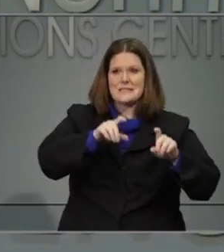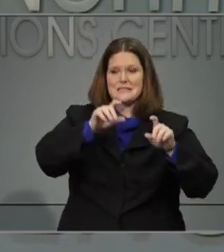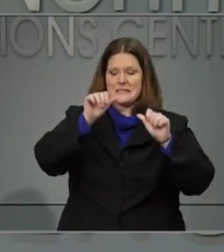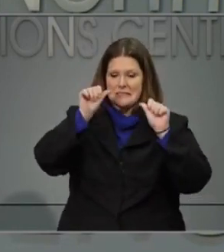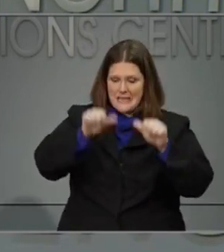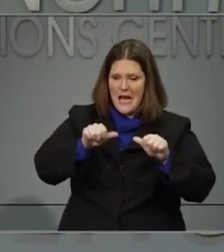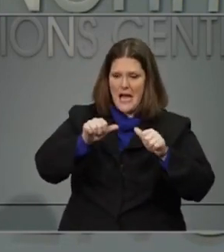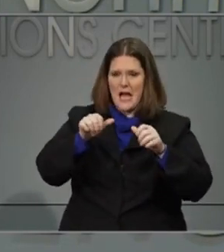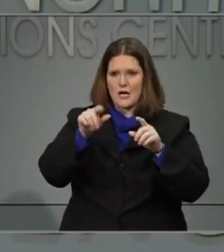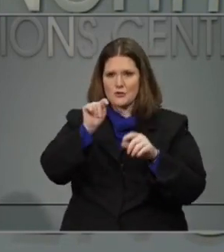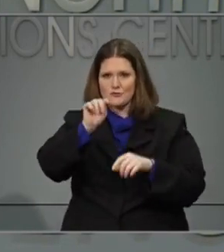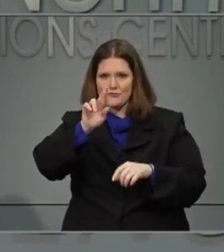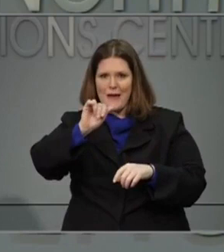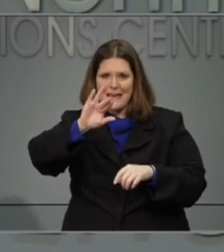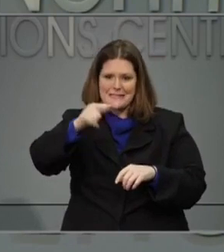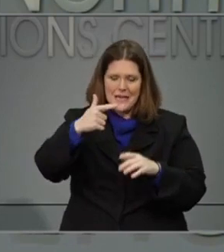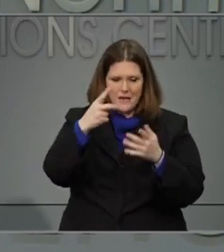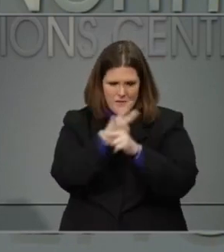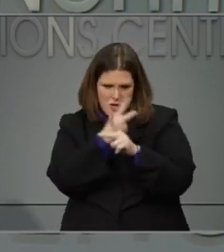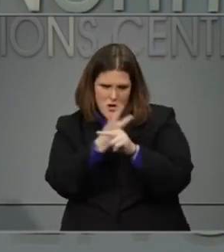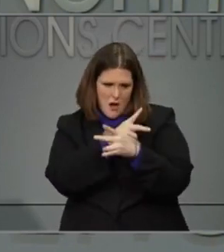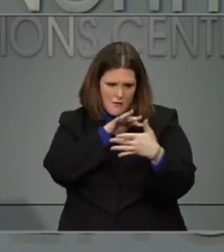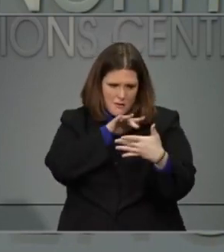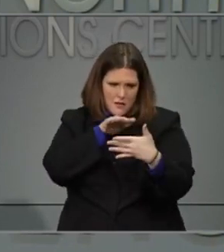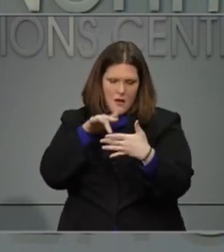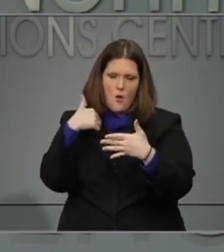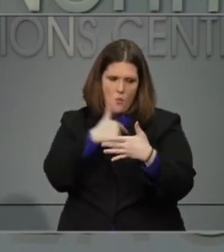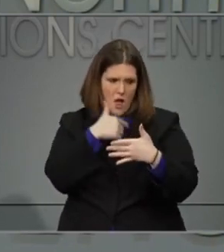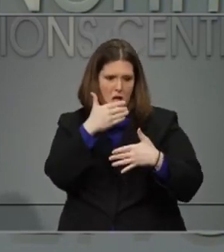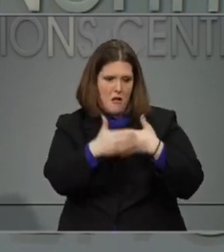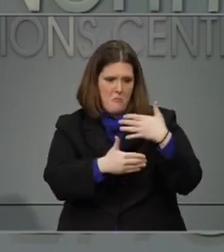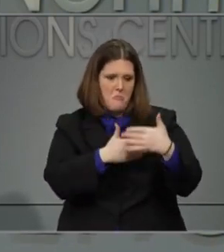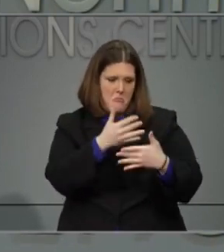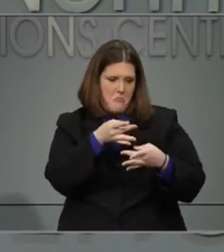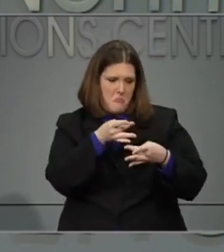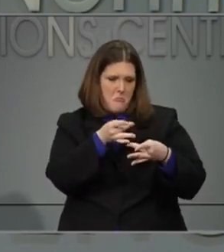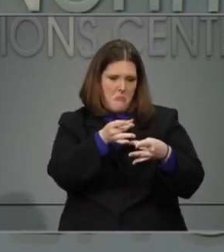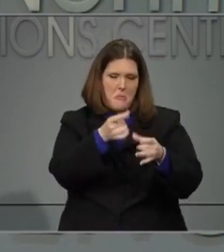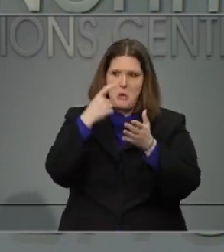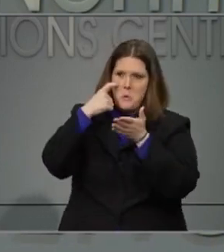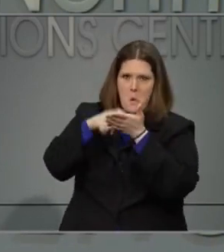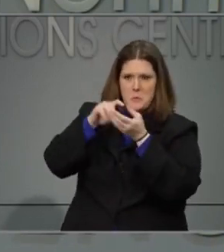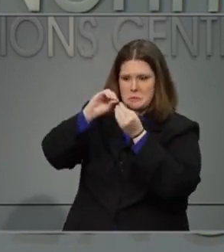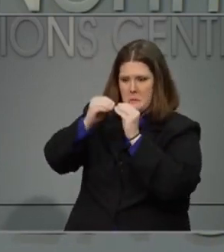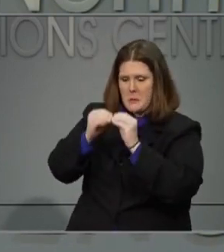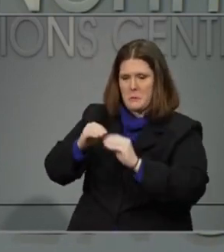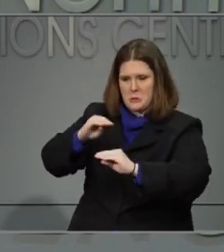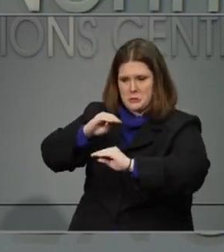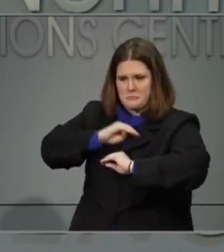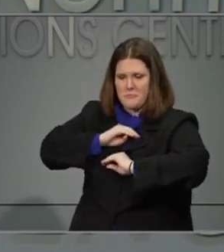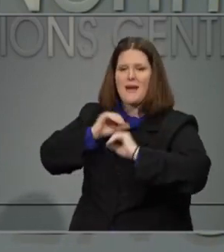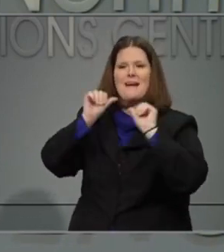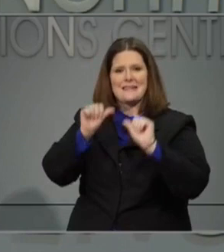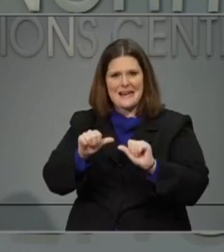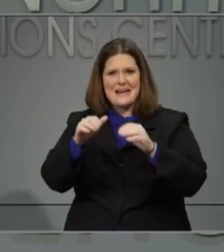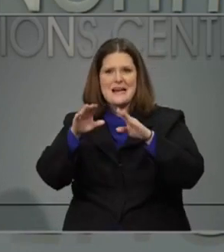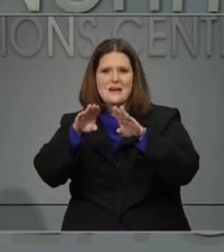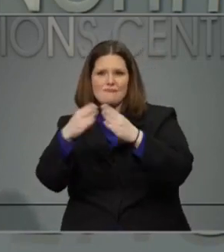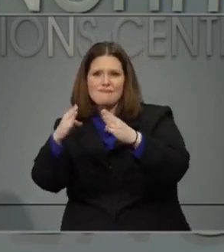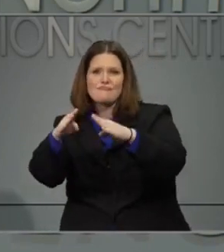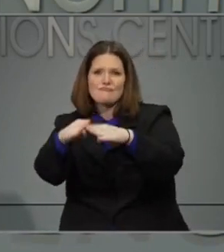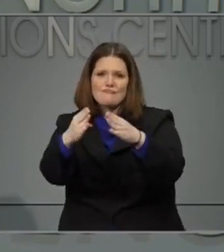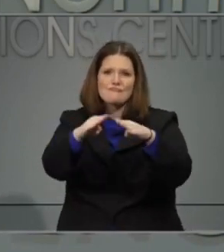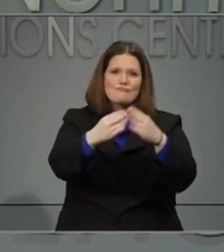humming along which is what we want to do. And that means we can be better protected as we ease restrictions across the